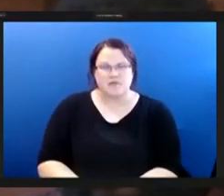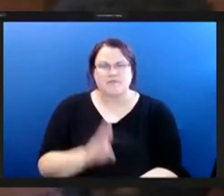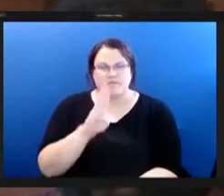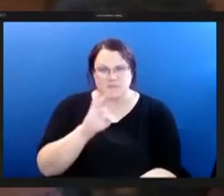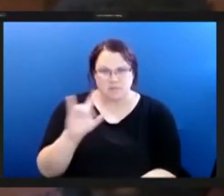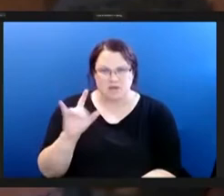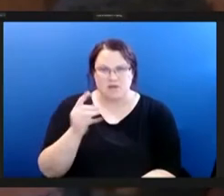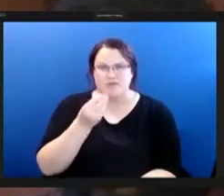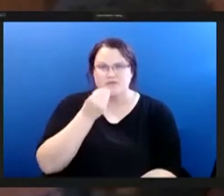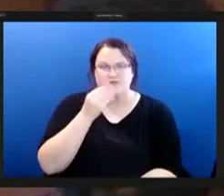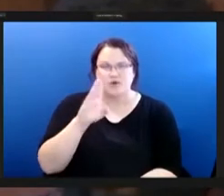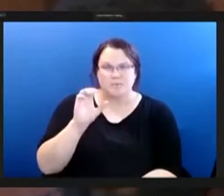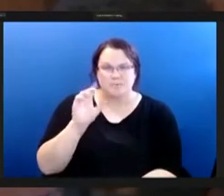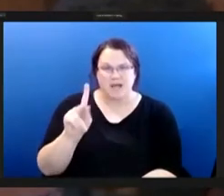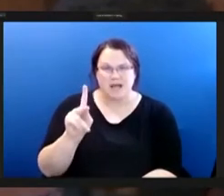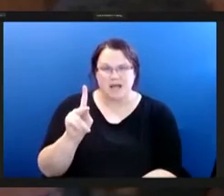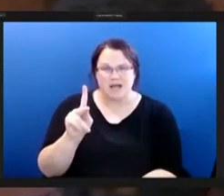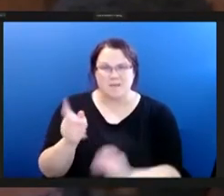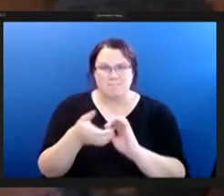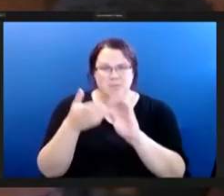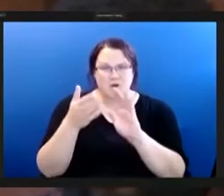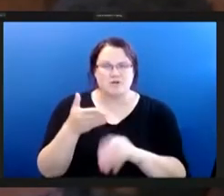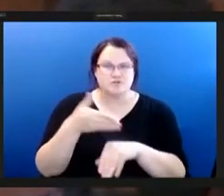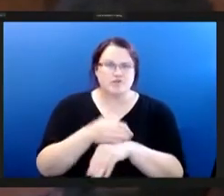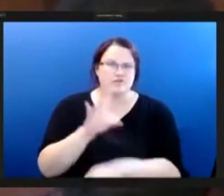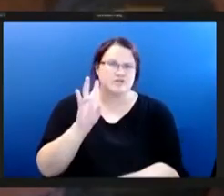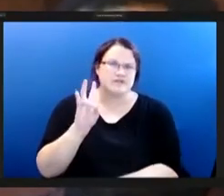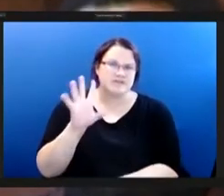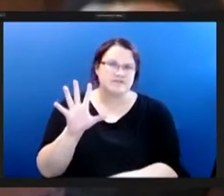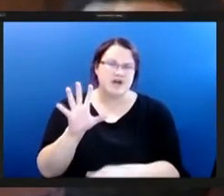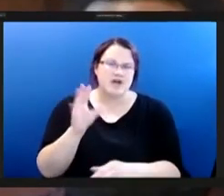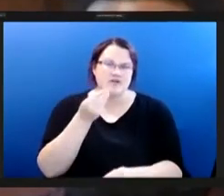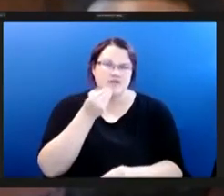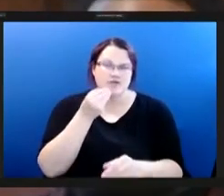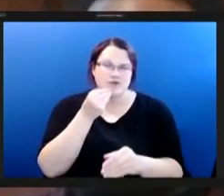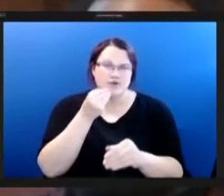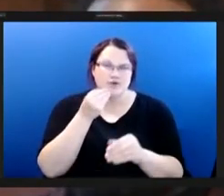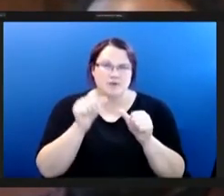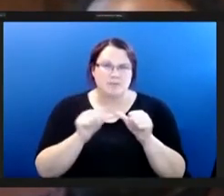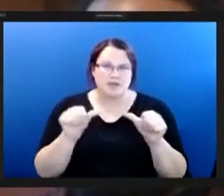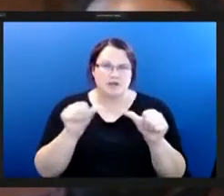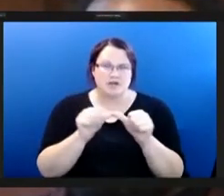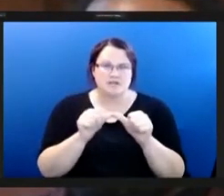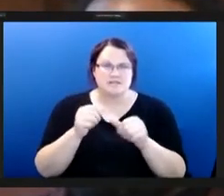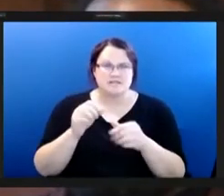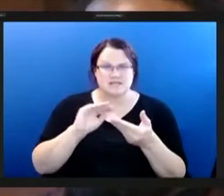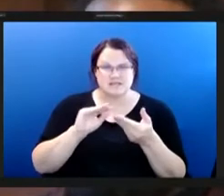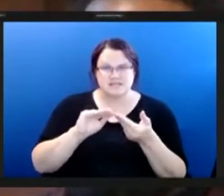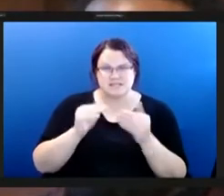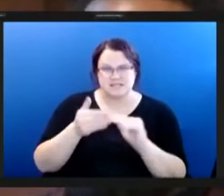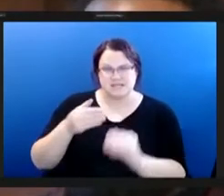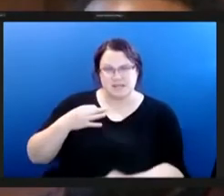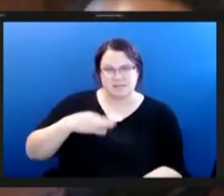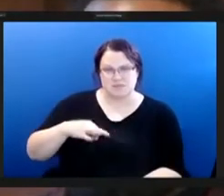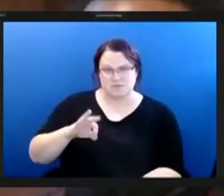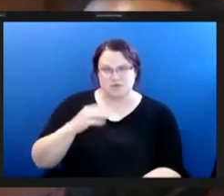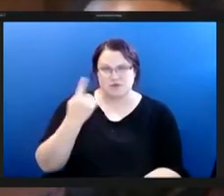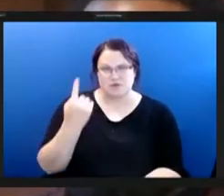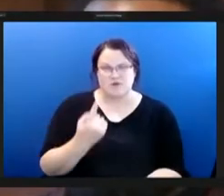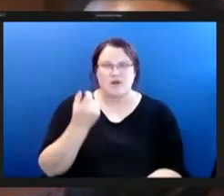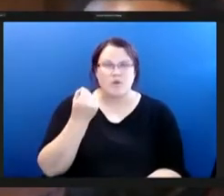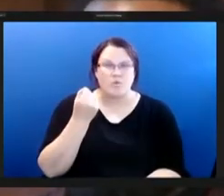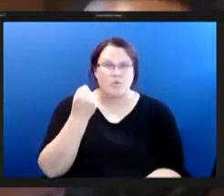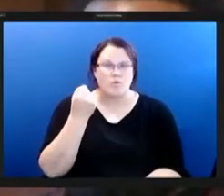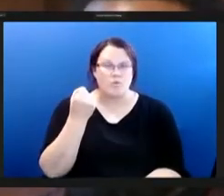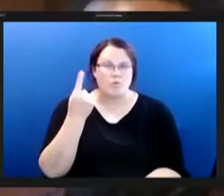food bank currently partners with over 75 food pantries in the city of pittsburgh alone and more than 1100 partners across our